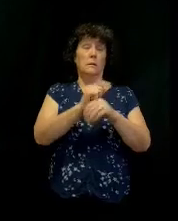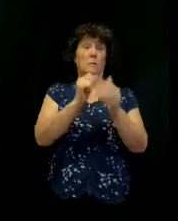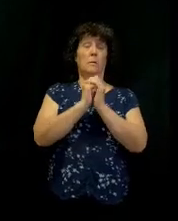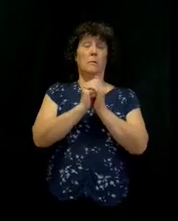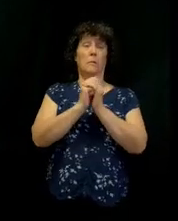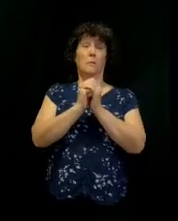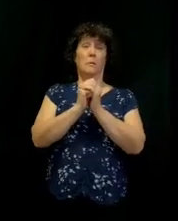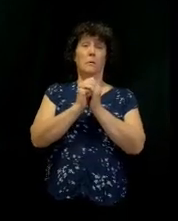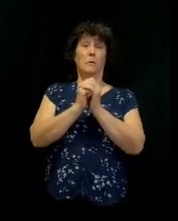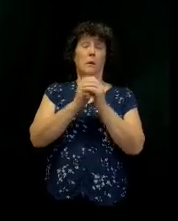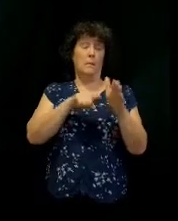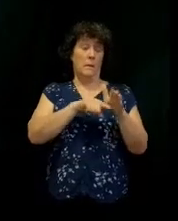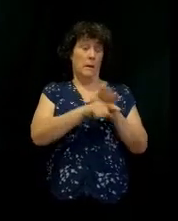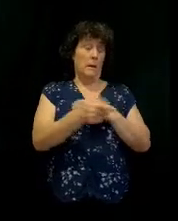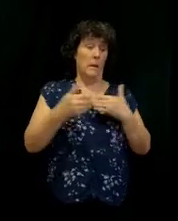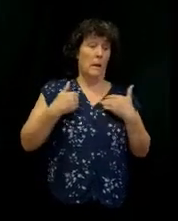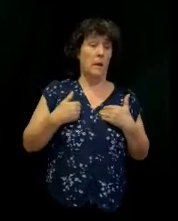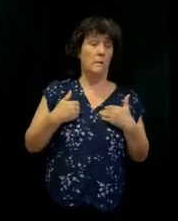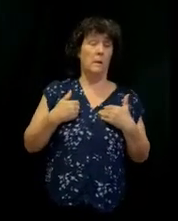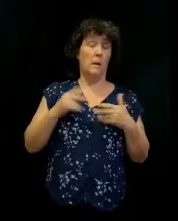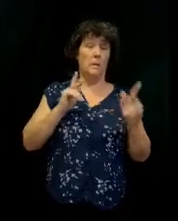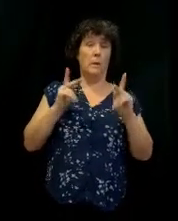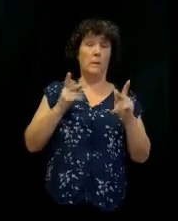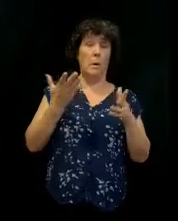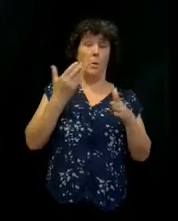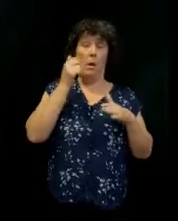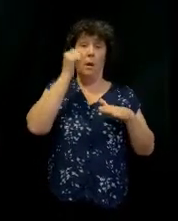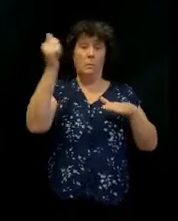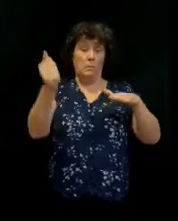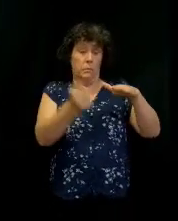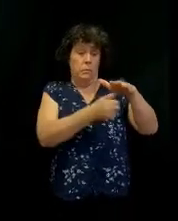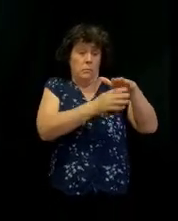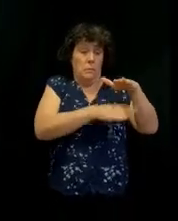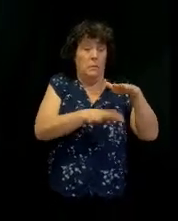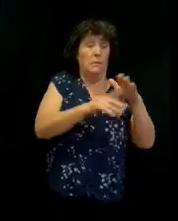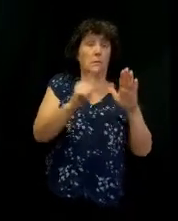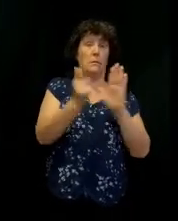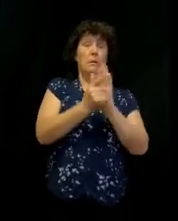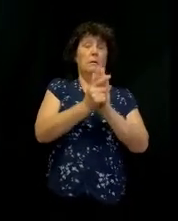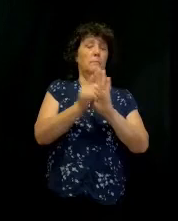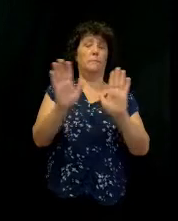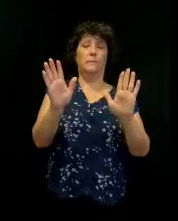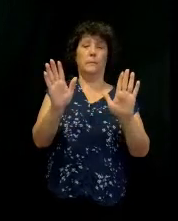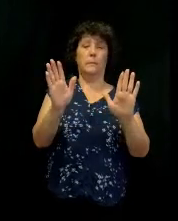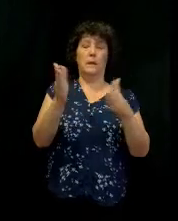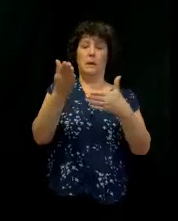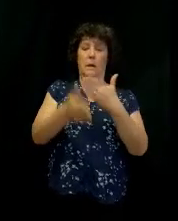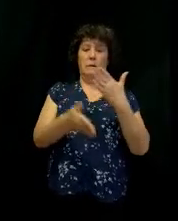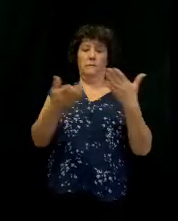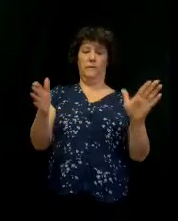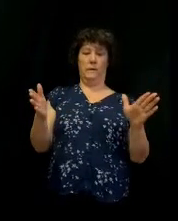Sacrifice was still going on. People were trying to be brought back underneath the law. So all of a sudden, boom, it's ended.